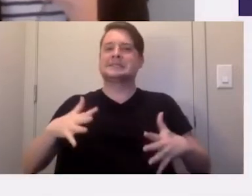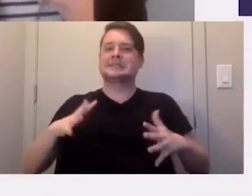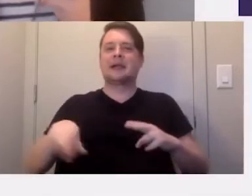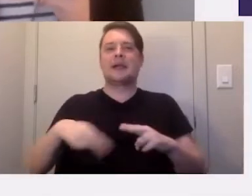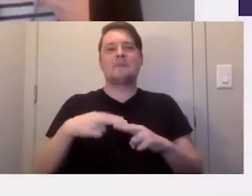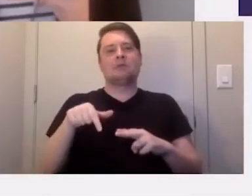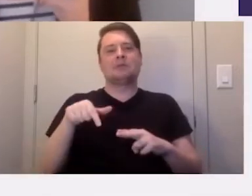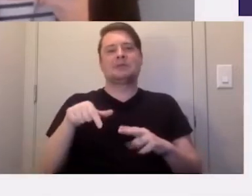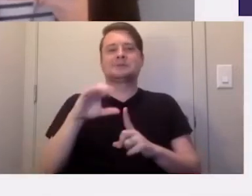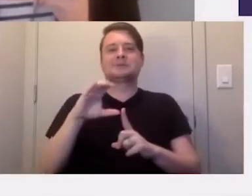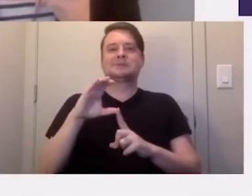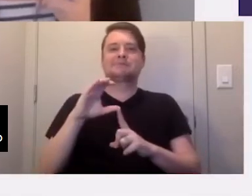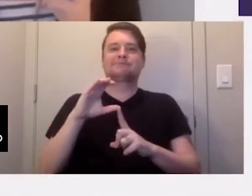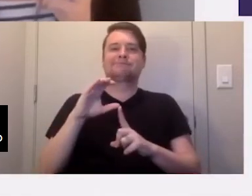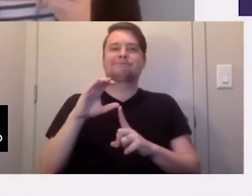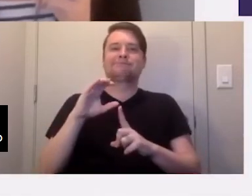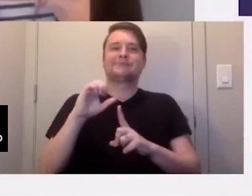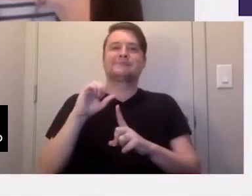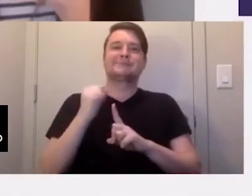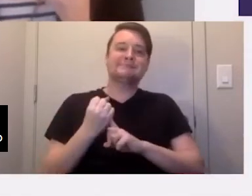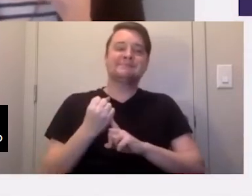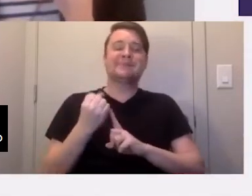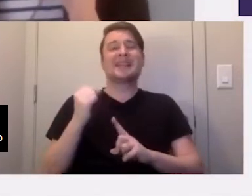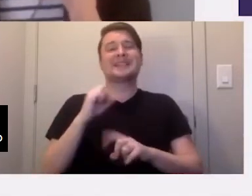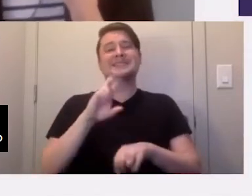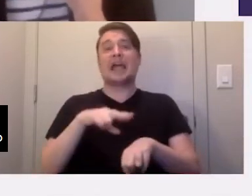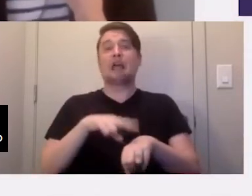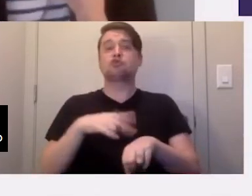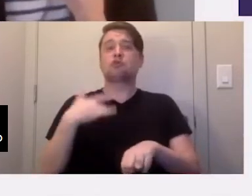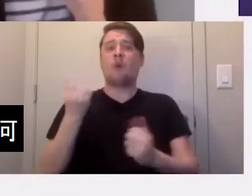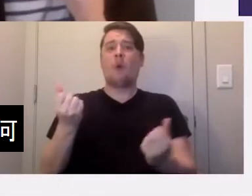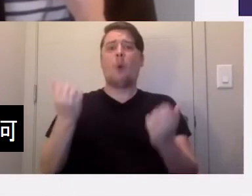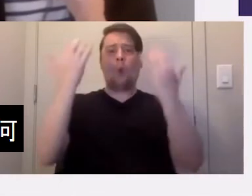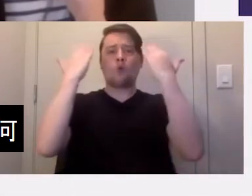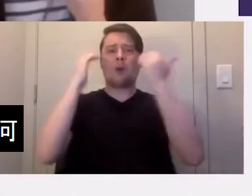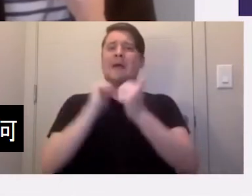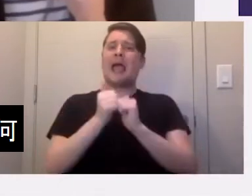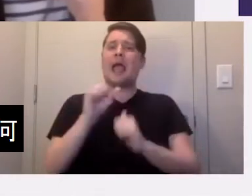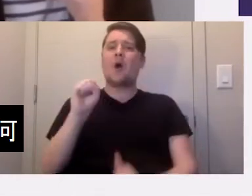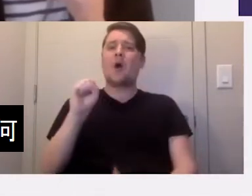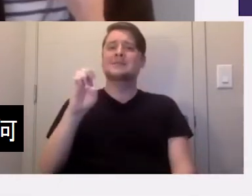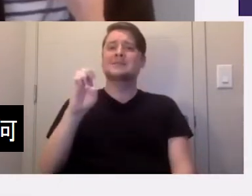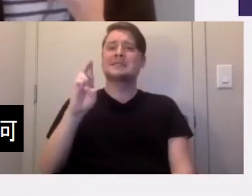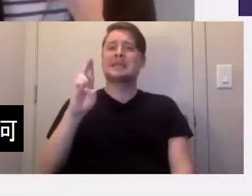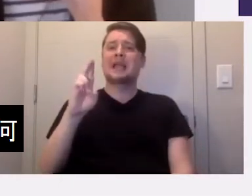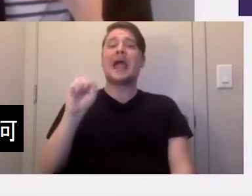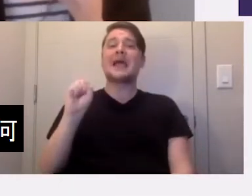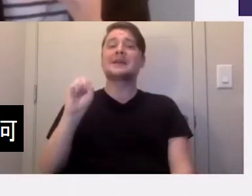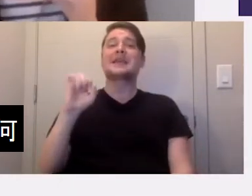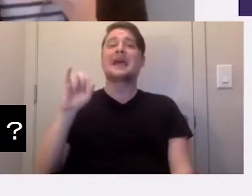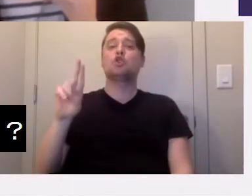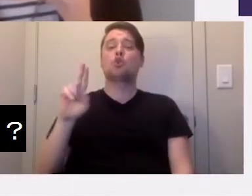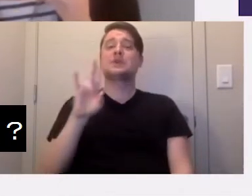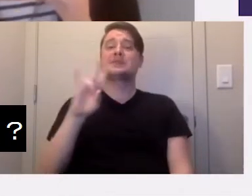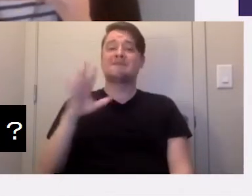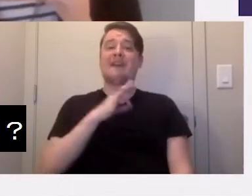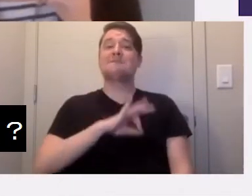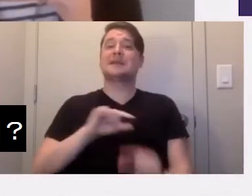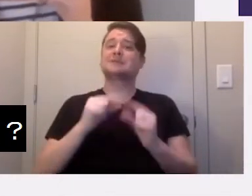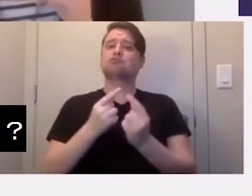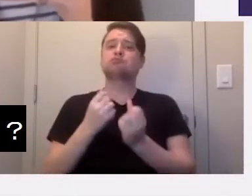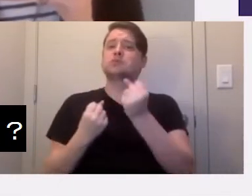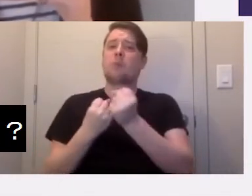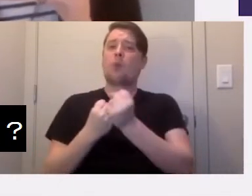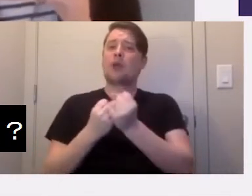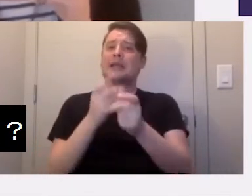situation, and it's natural to feel overwhelmed. How is SEIU's 775 Benefits Group supporting caregivers